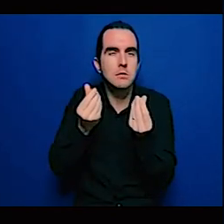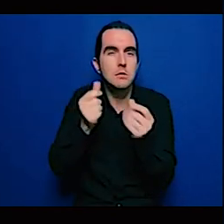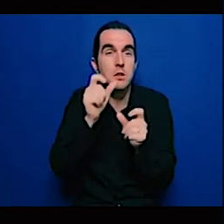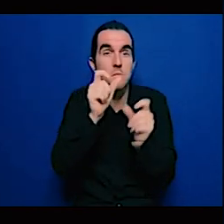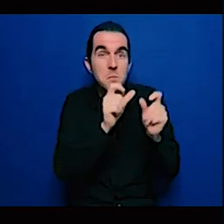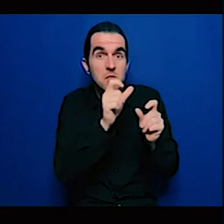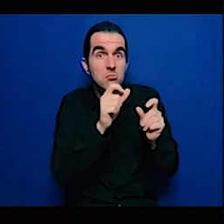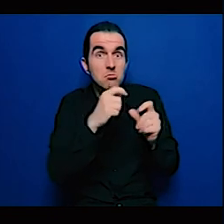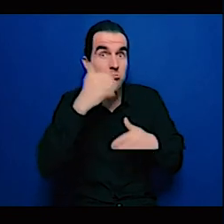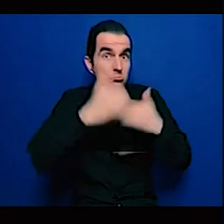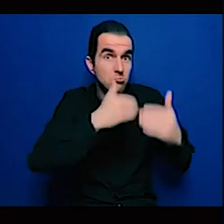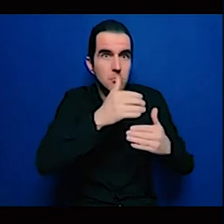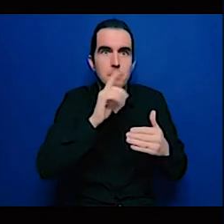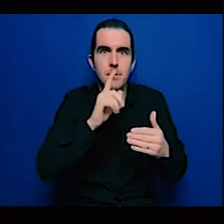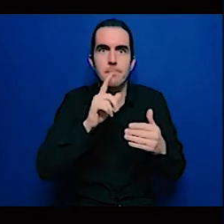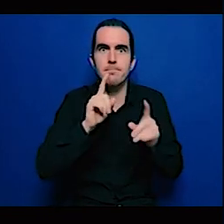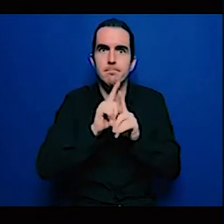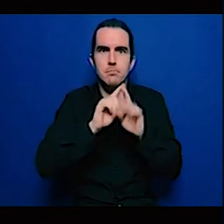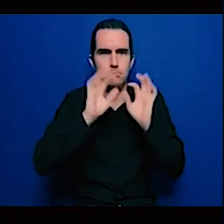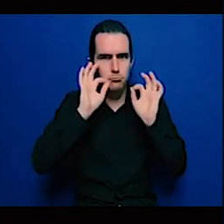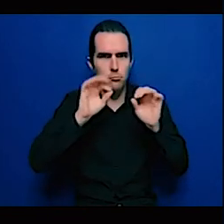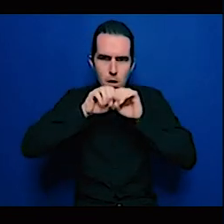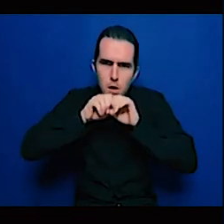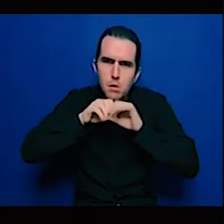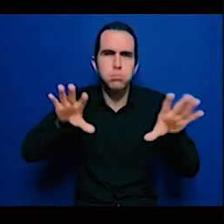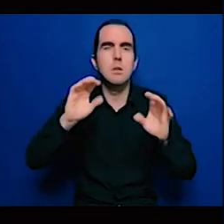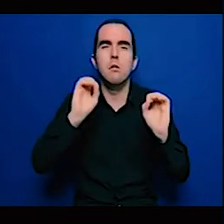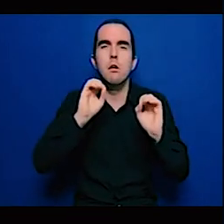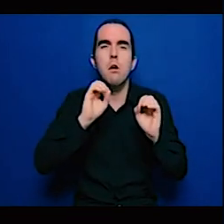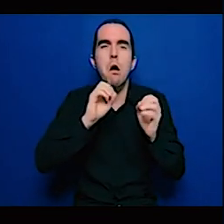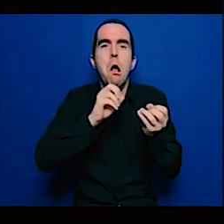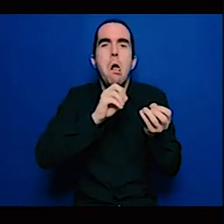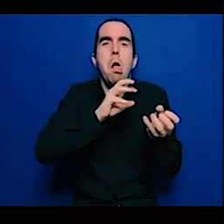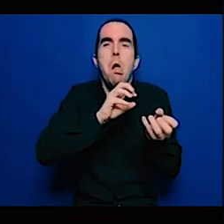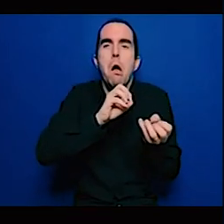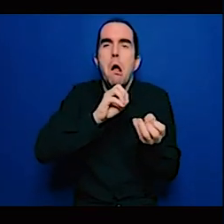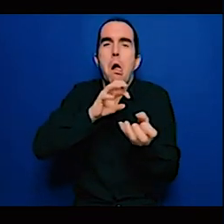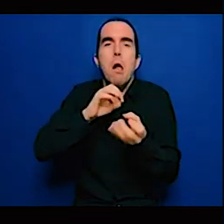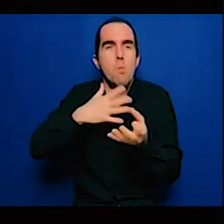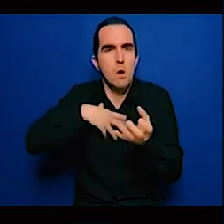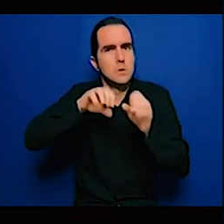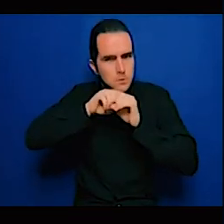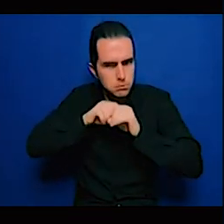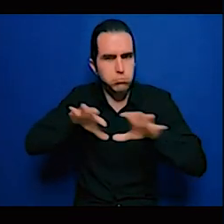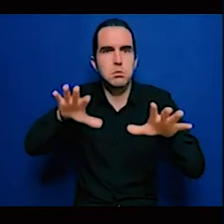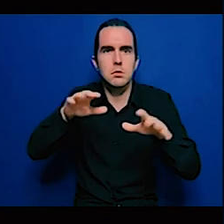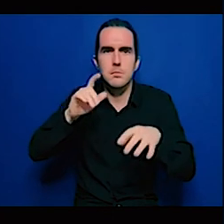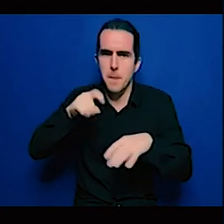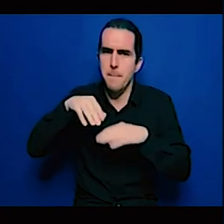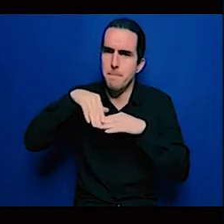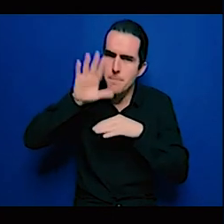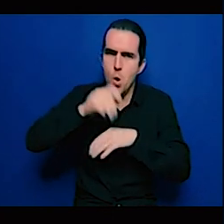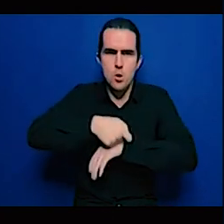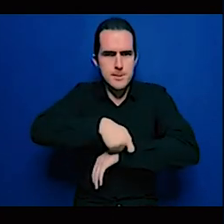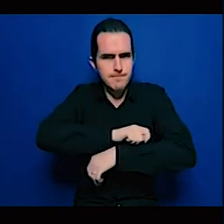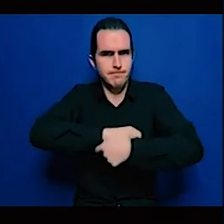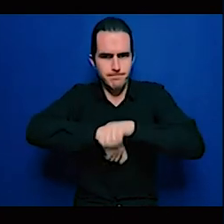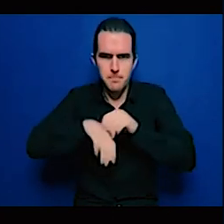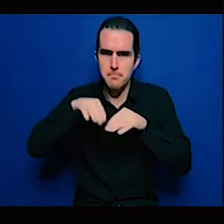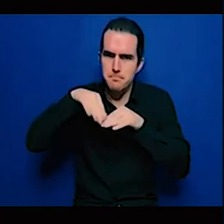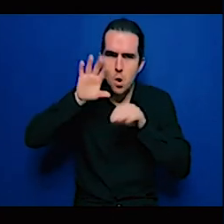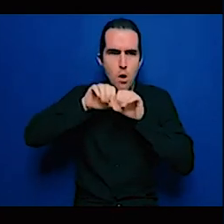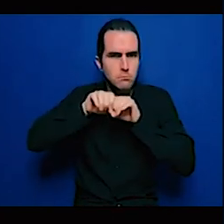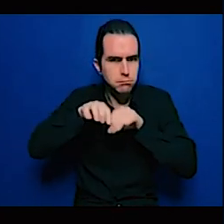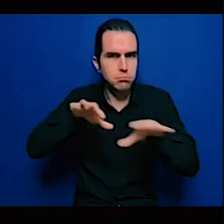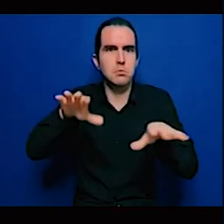how do we bridge the funding gap and then finally I think the point that I think was made by Anita and also it was made